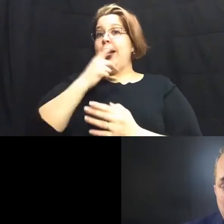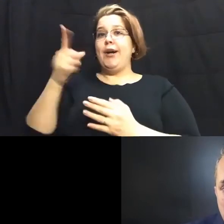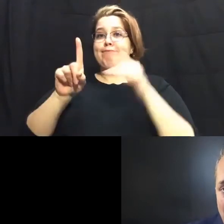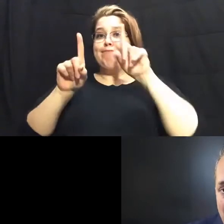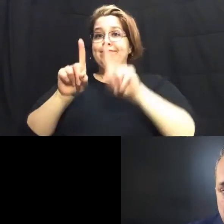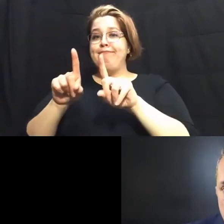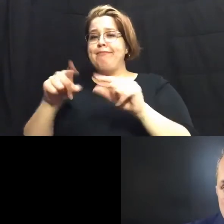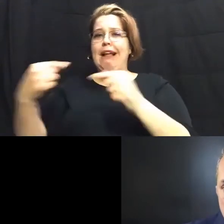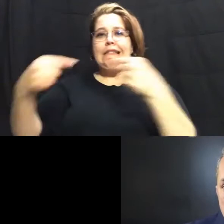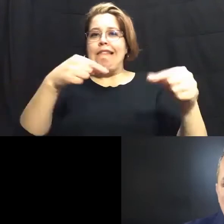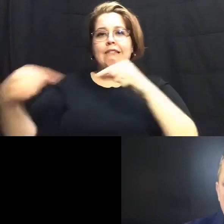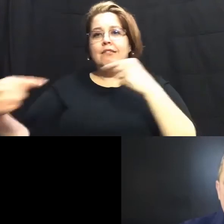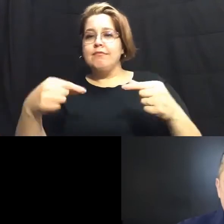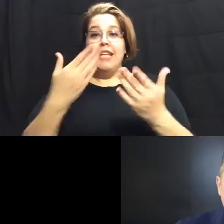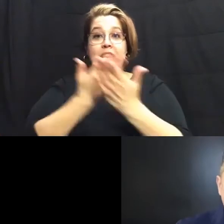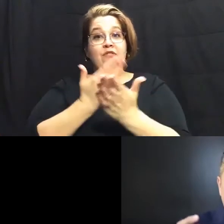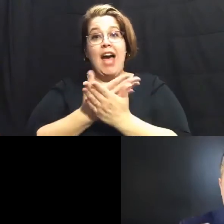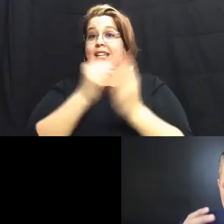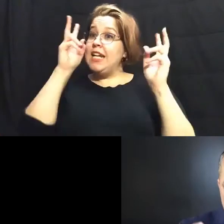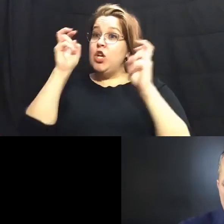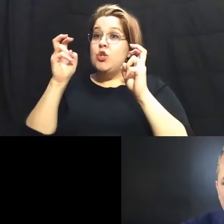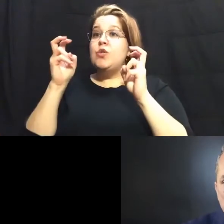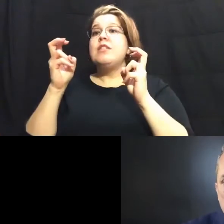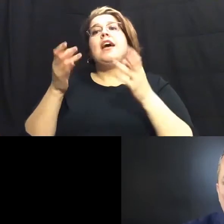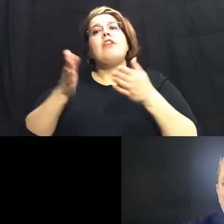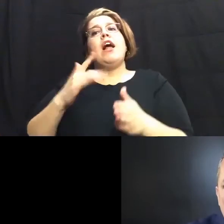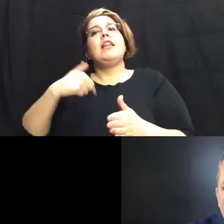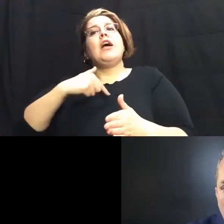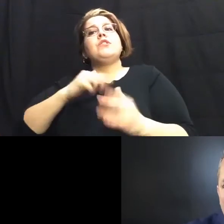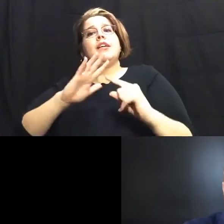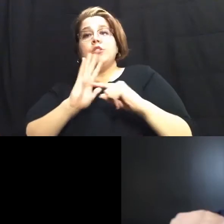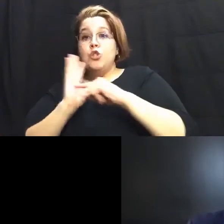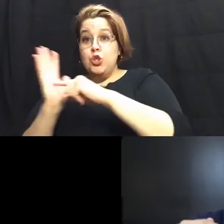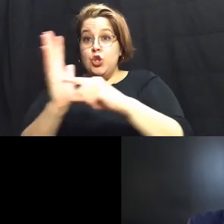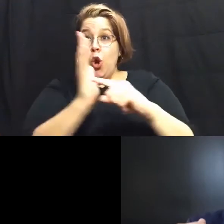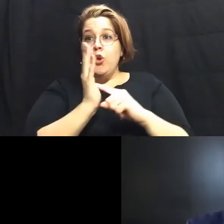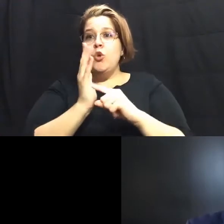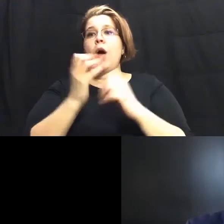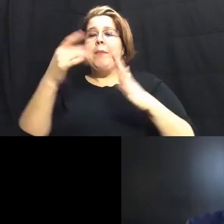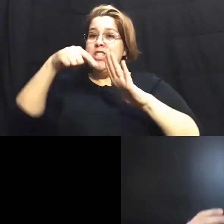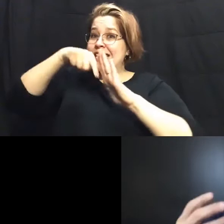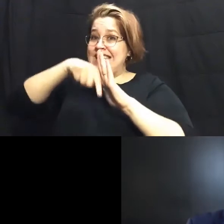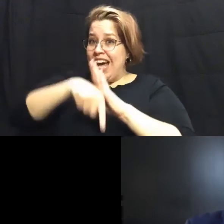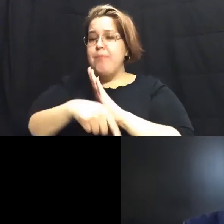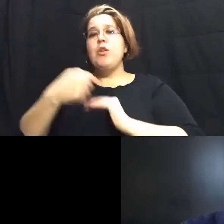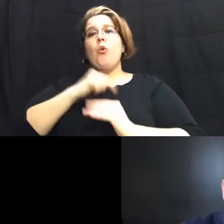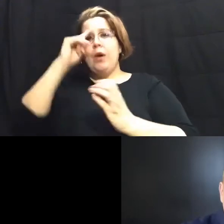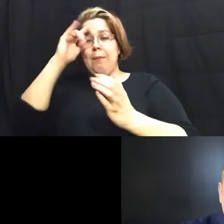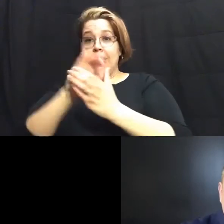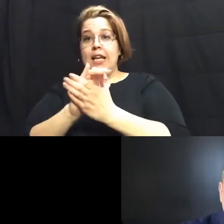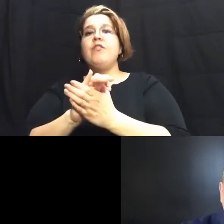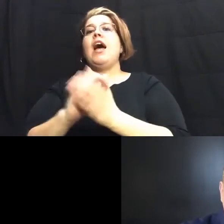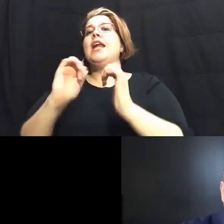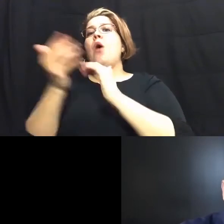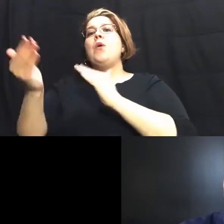debating the facts and issues either which is kind of gives us a chance to show you how far in depth we believe these things and where we're going to take the city